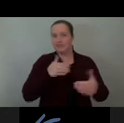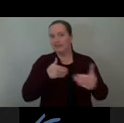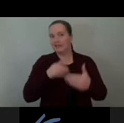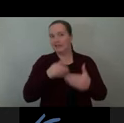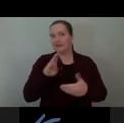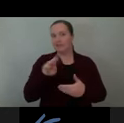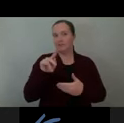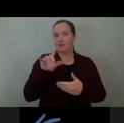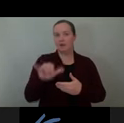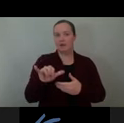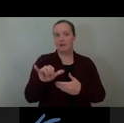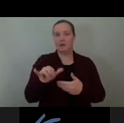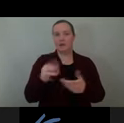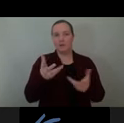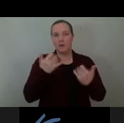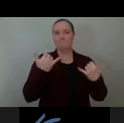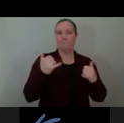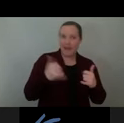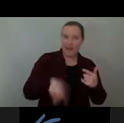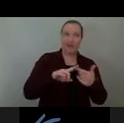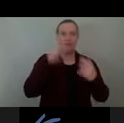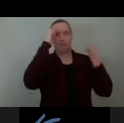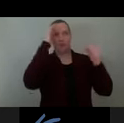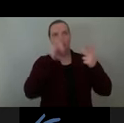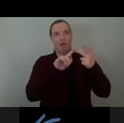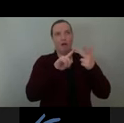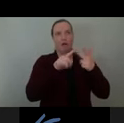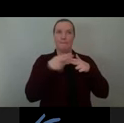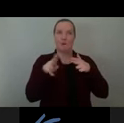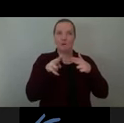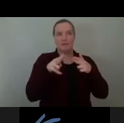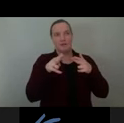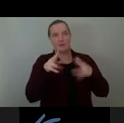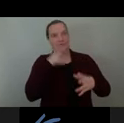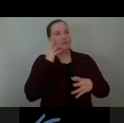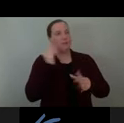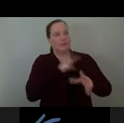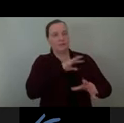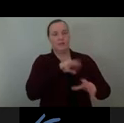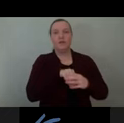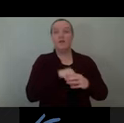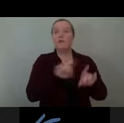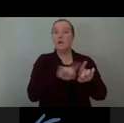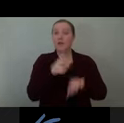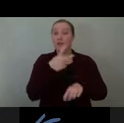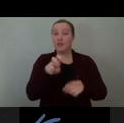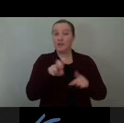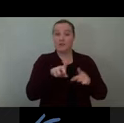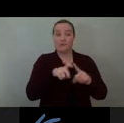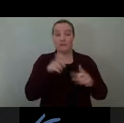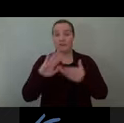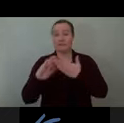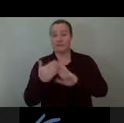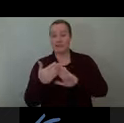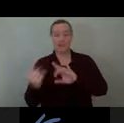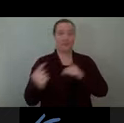thoughtful and brief embrace for those who transition through it. The other thing that we want to talk about is that transition between city and water, and also how